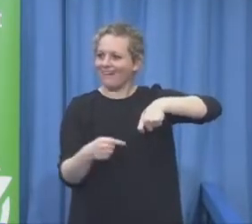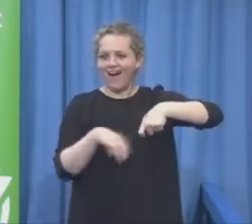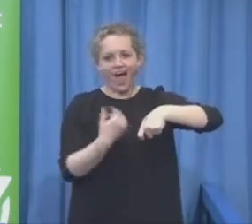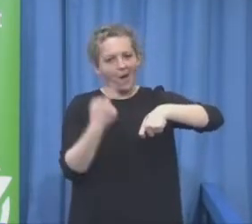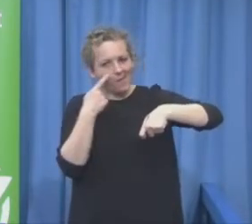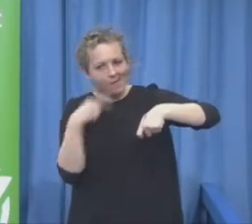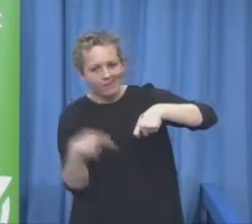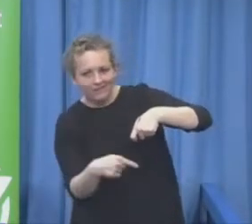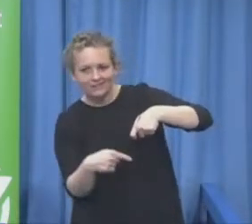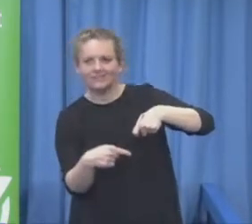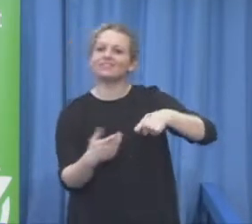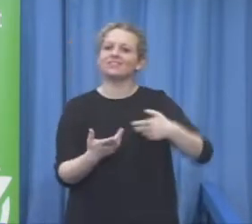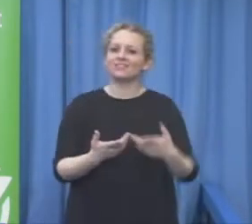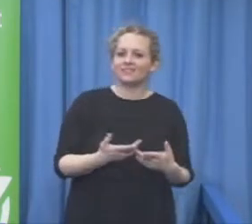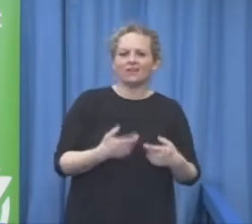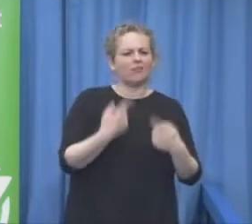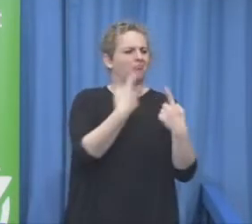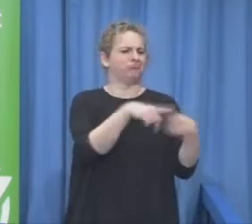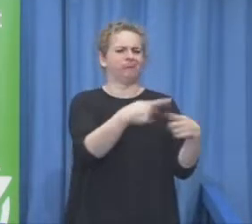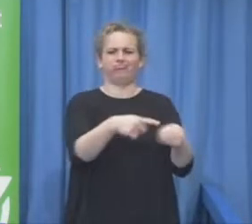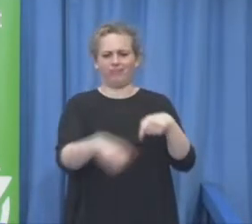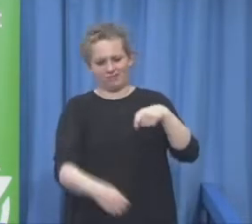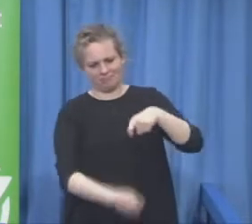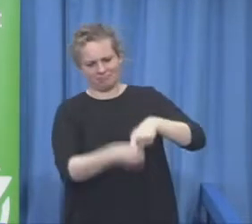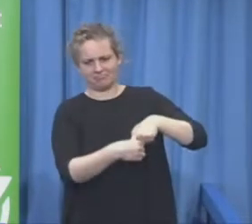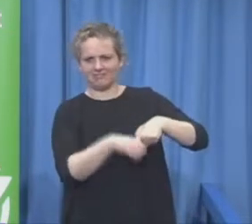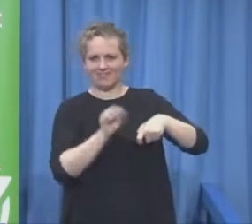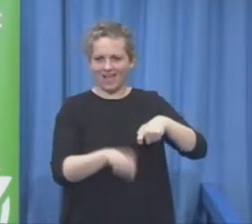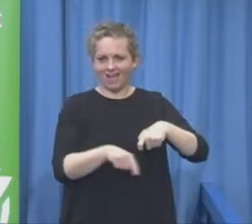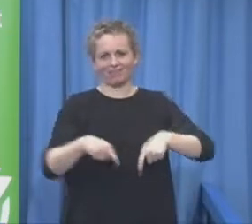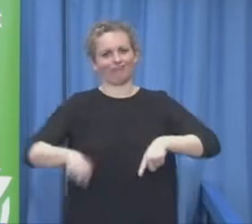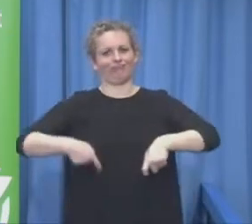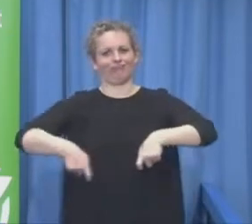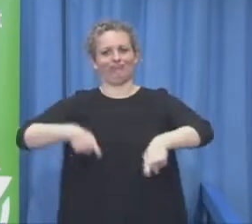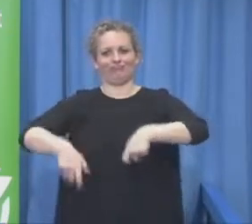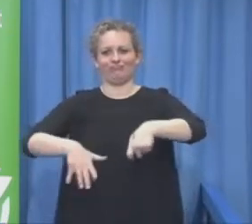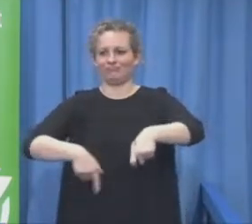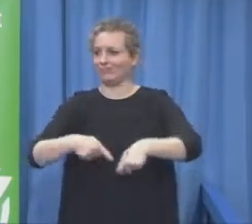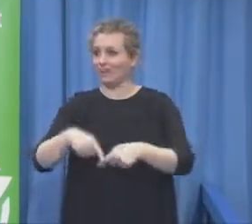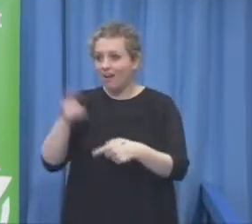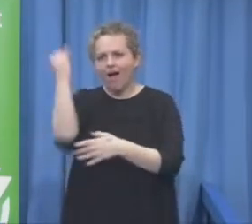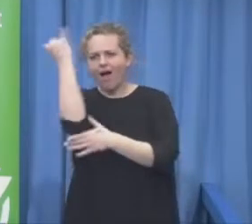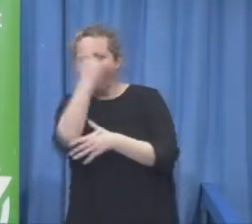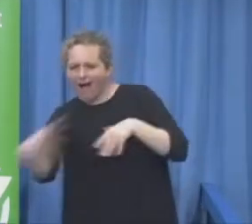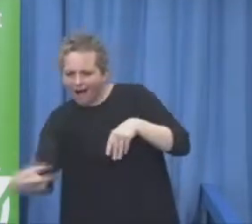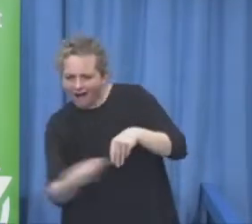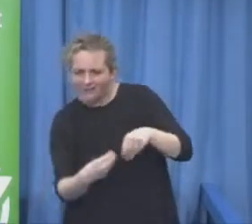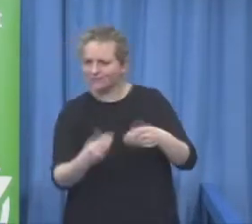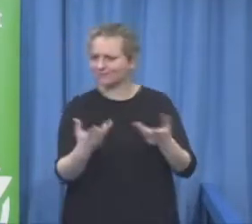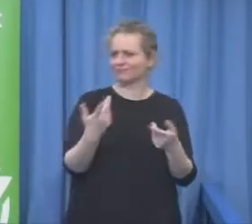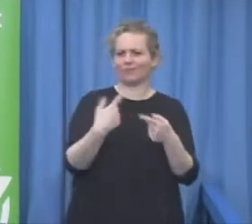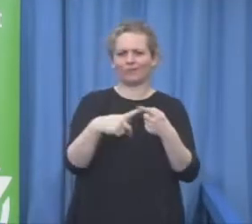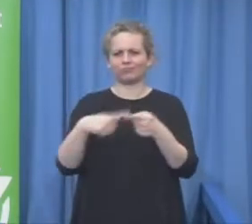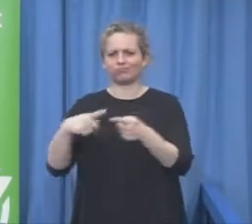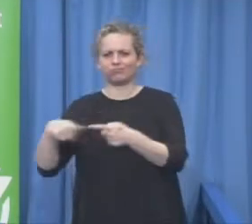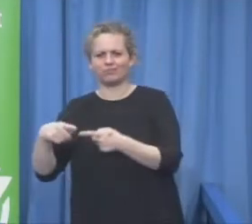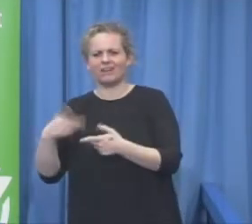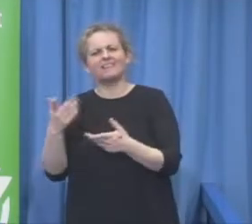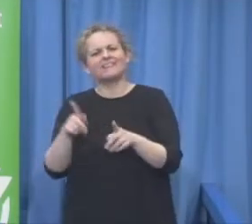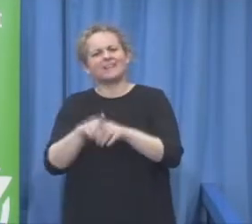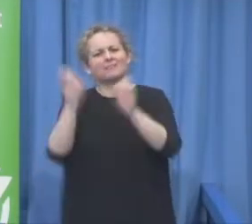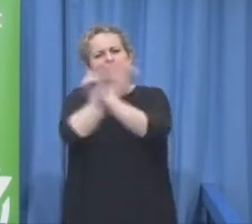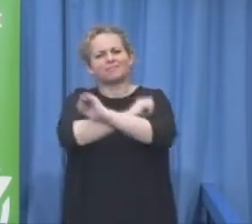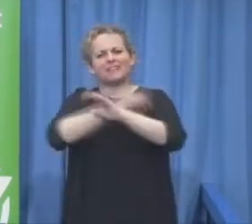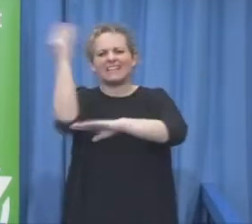put art as a screen to aspect to